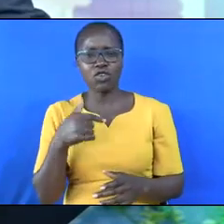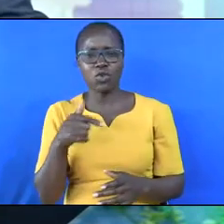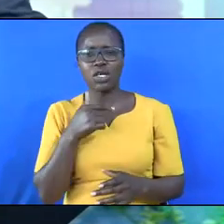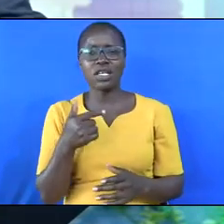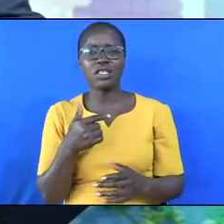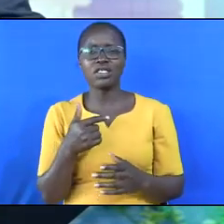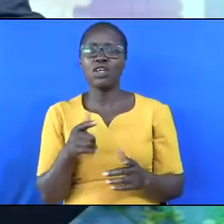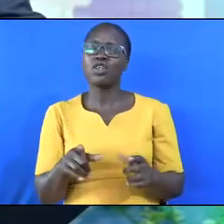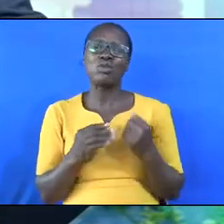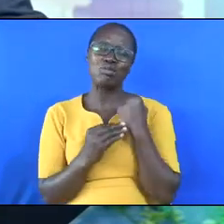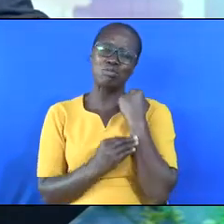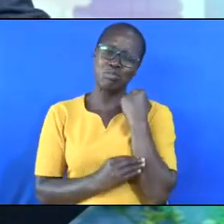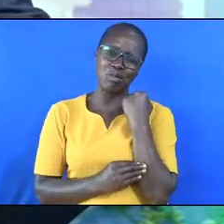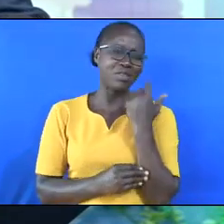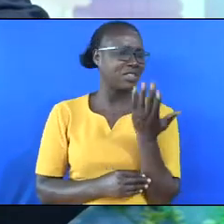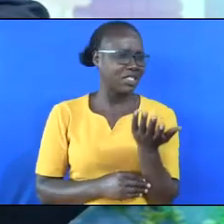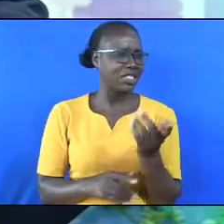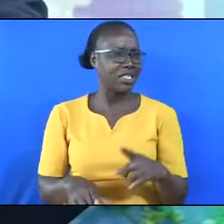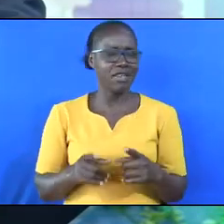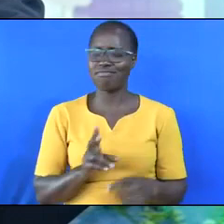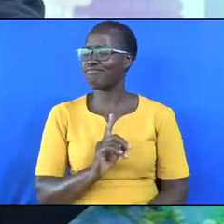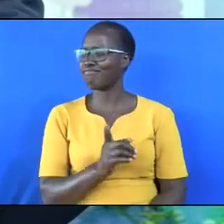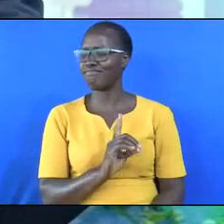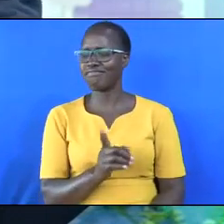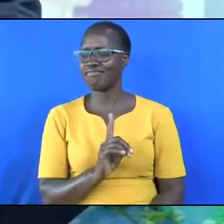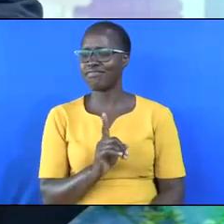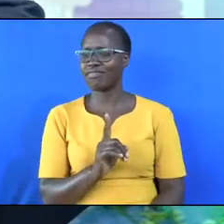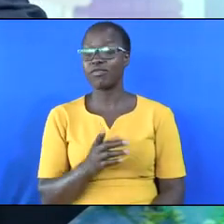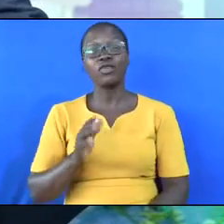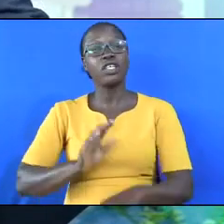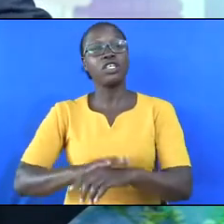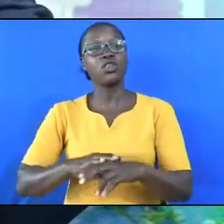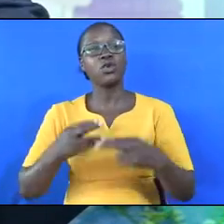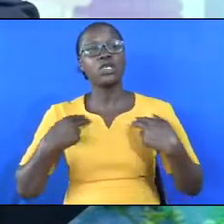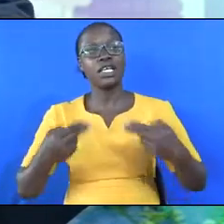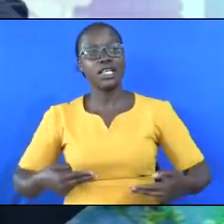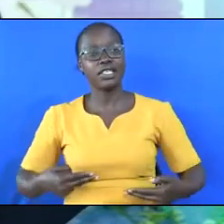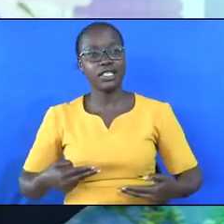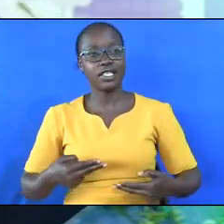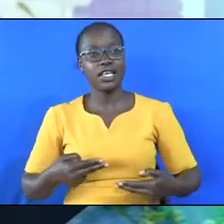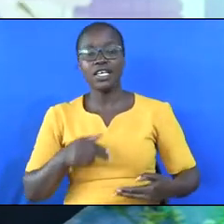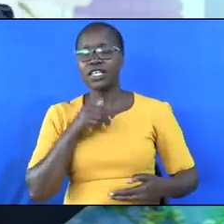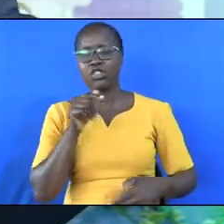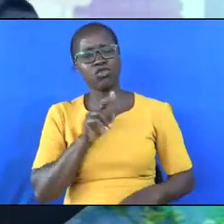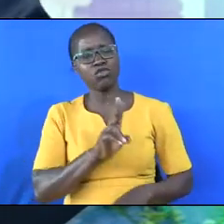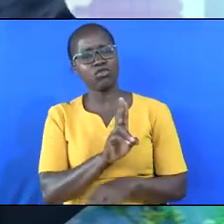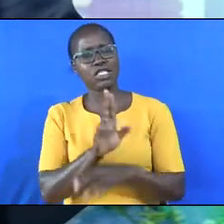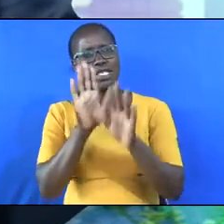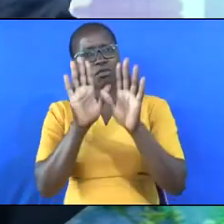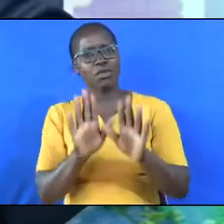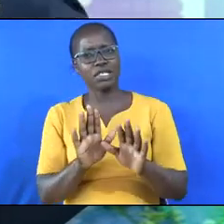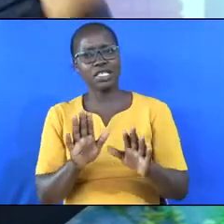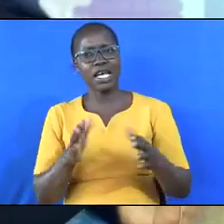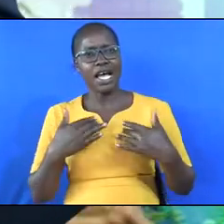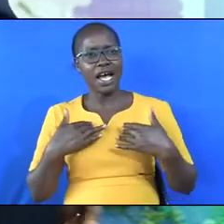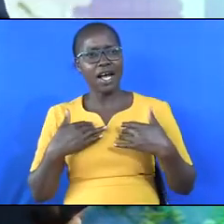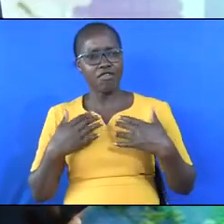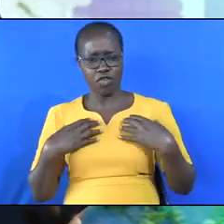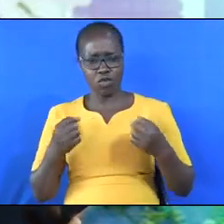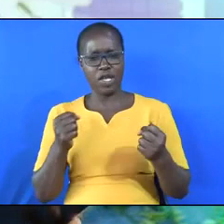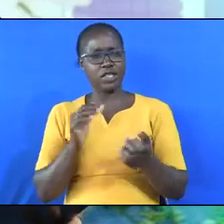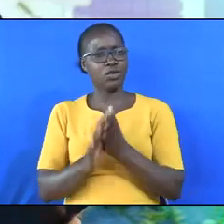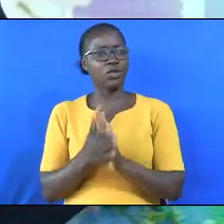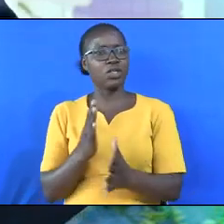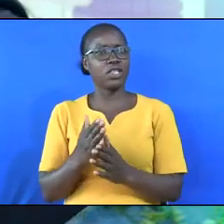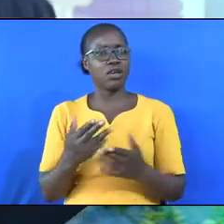poverty-stricken. God wants us to be in good health. It is no use having wealth without health.